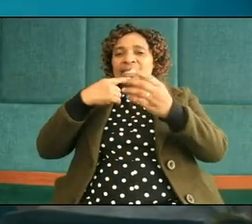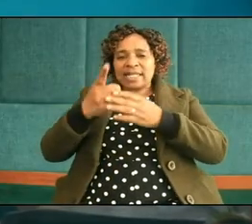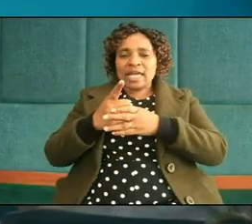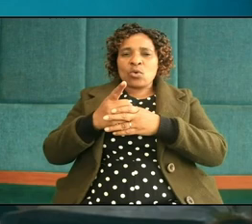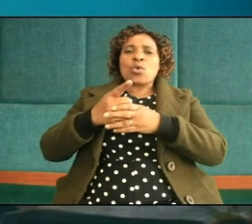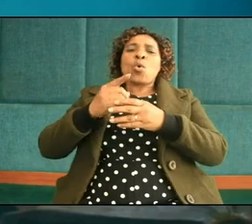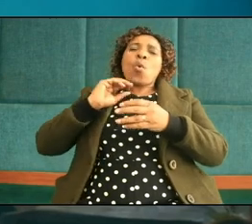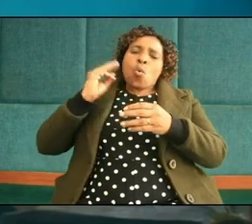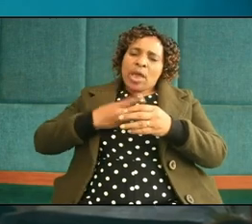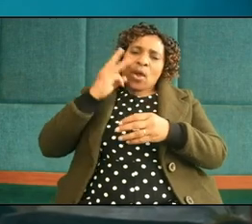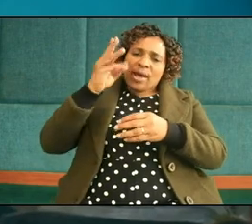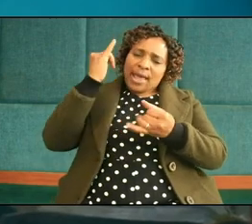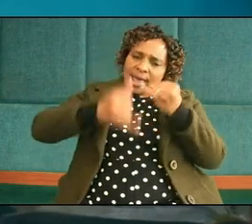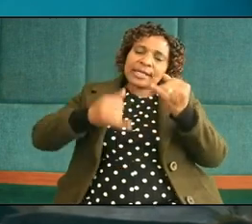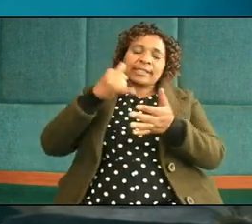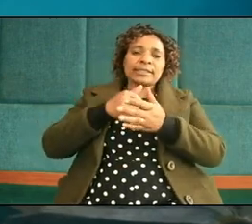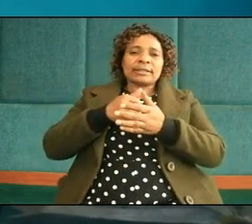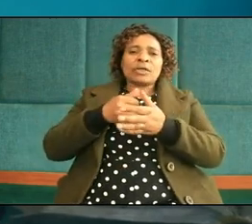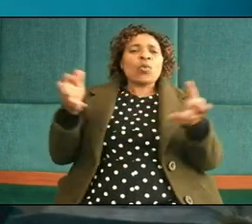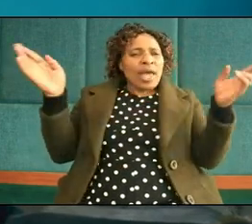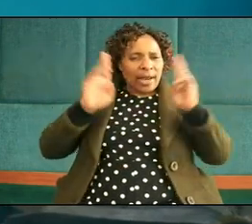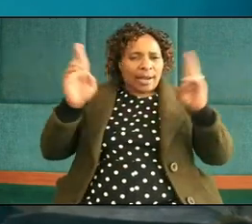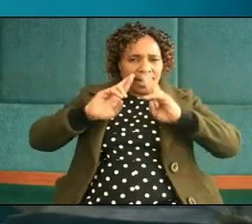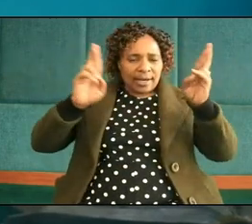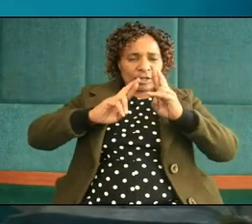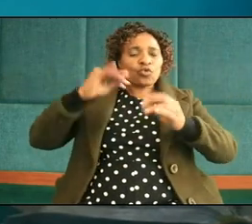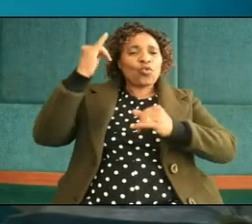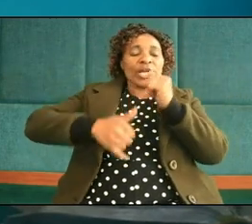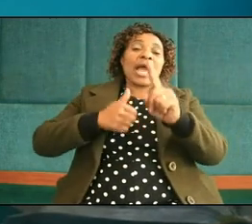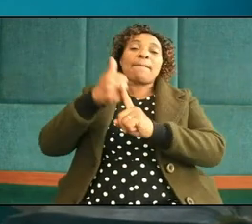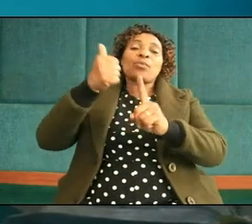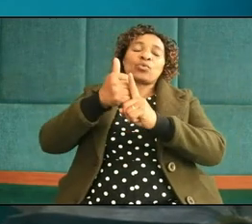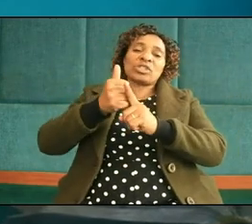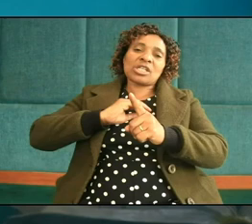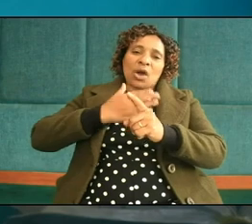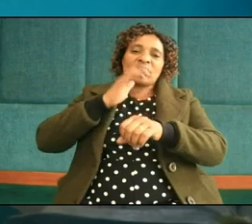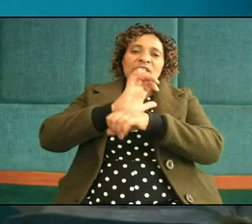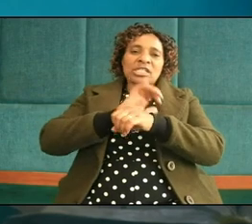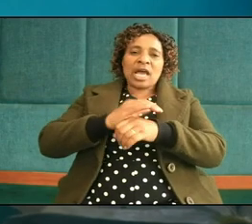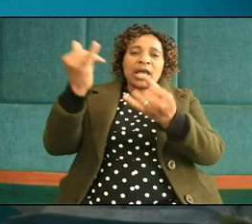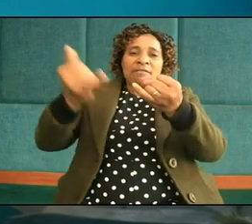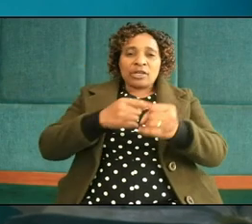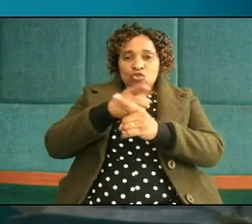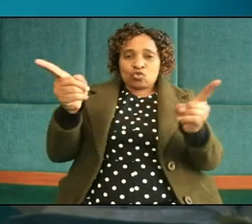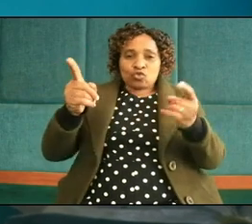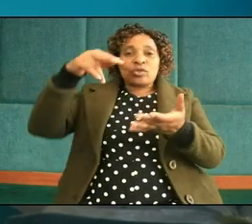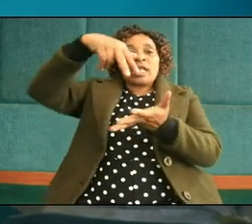in our church if we are ready to end abuse in our church may I invite you to stand up